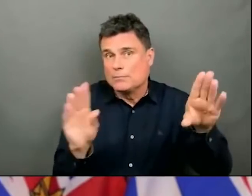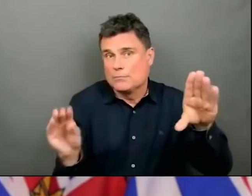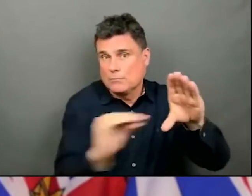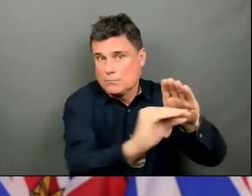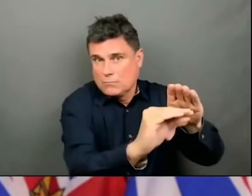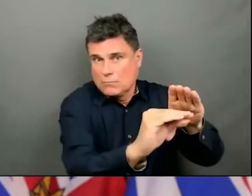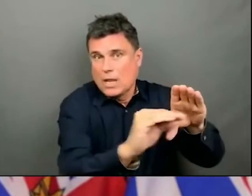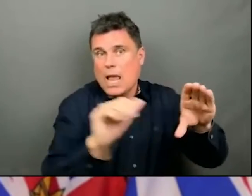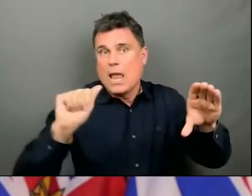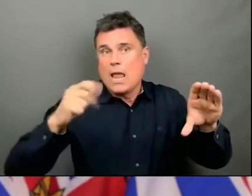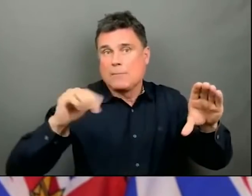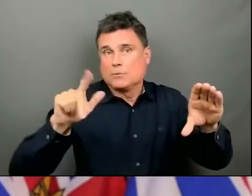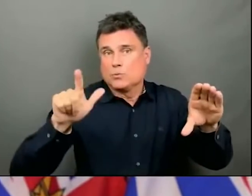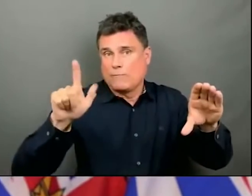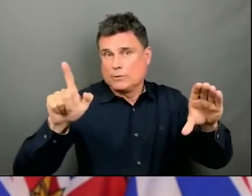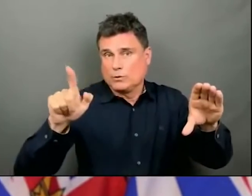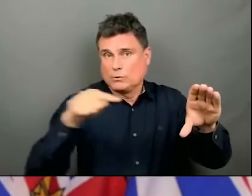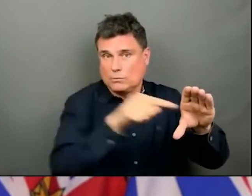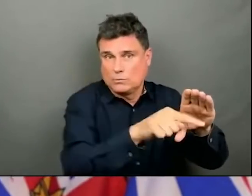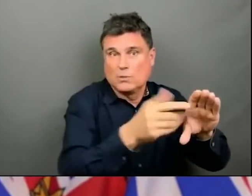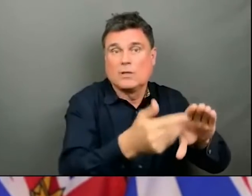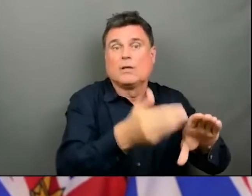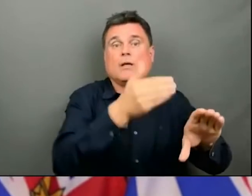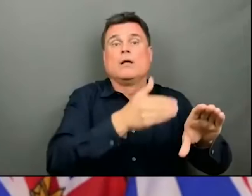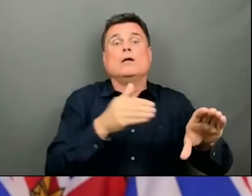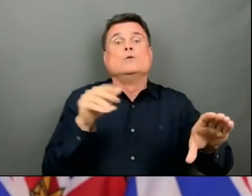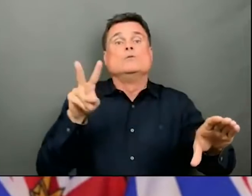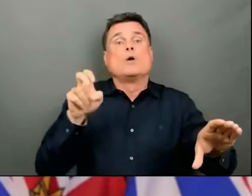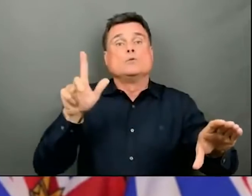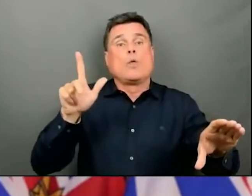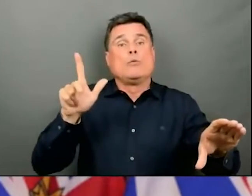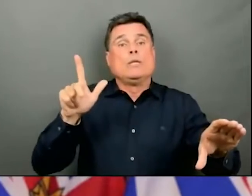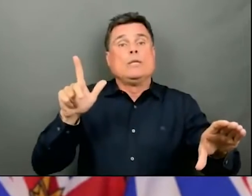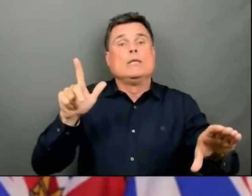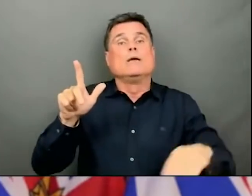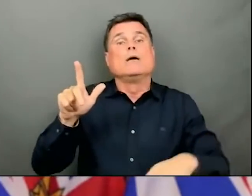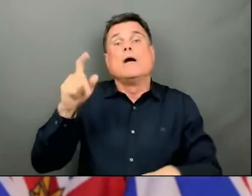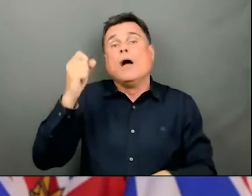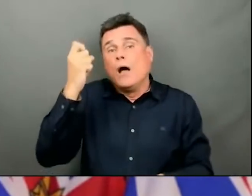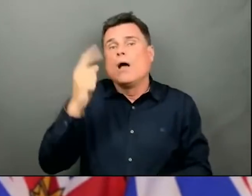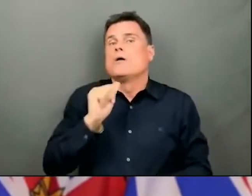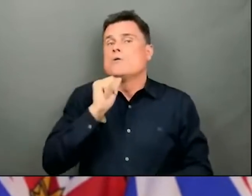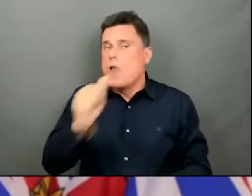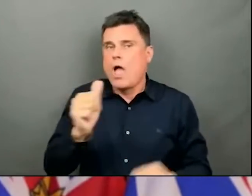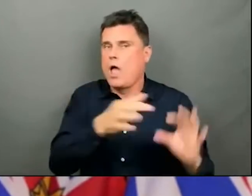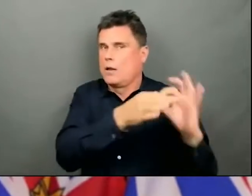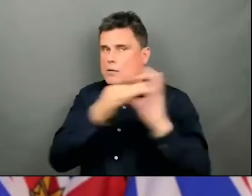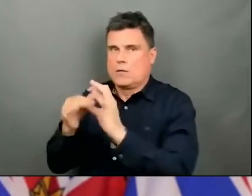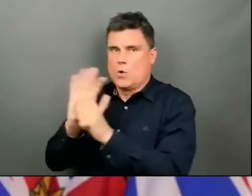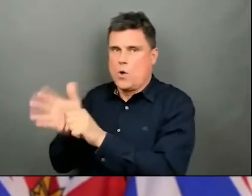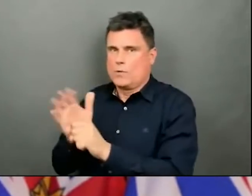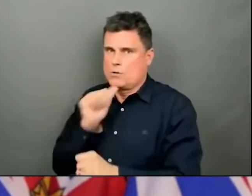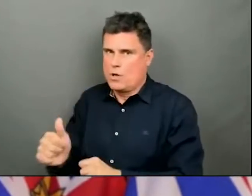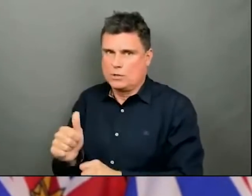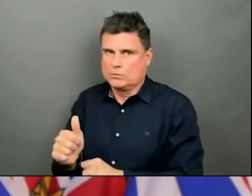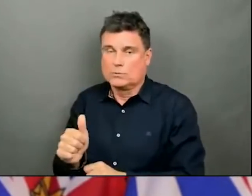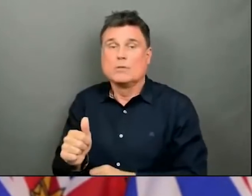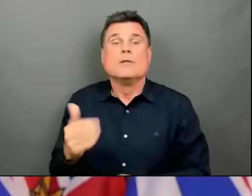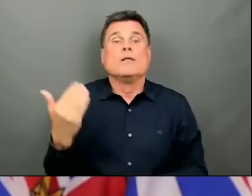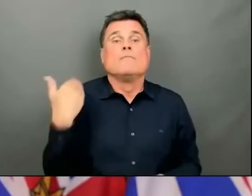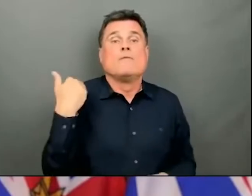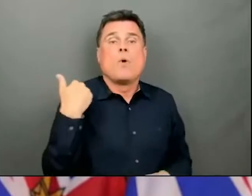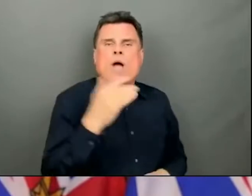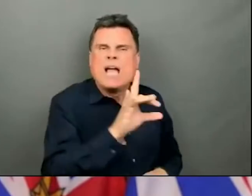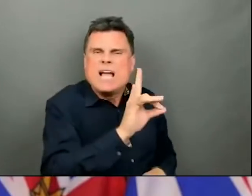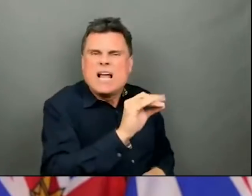and 223 people in critical care for non-COVID reasons. Those numbers were 80 and 249 on